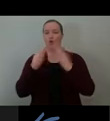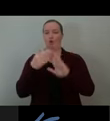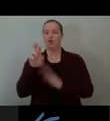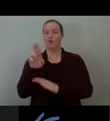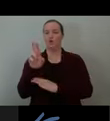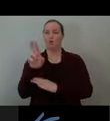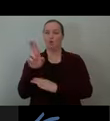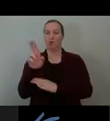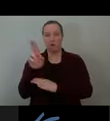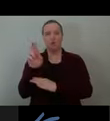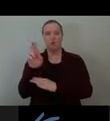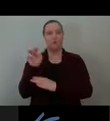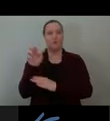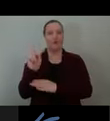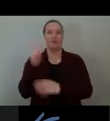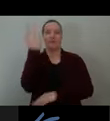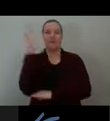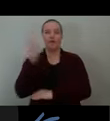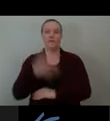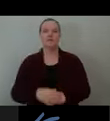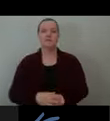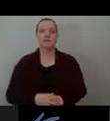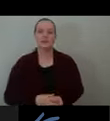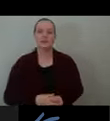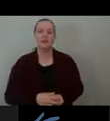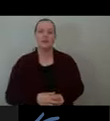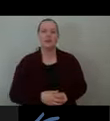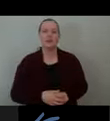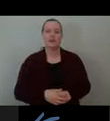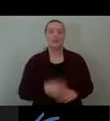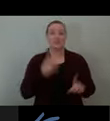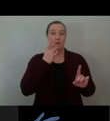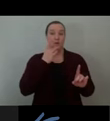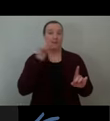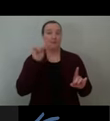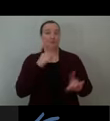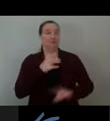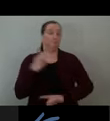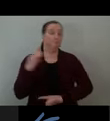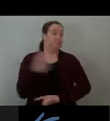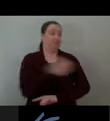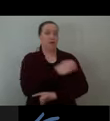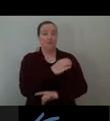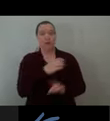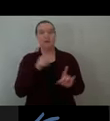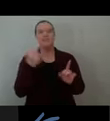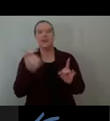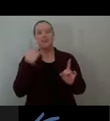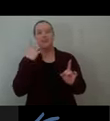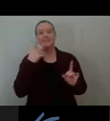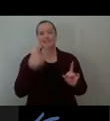So light is an extremely powerful signifier of space. I think what you see below you is greenhouses